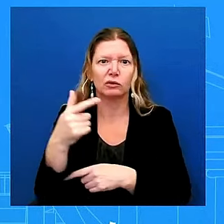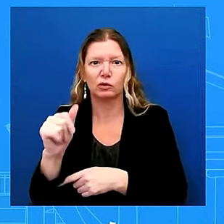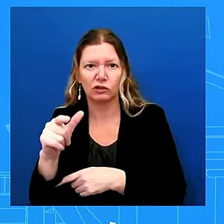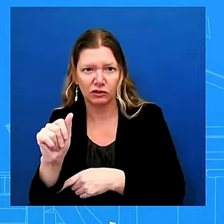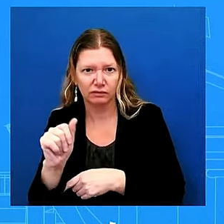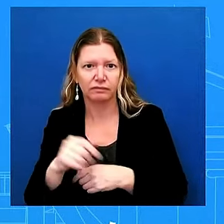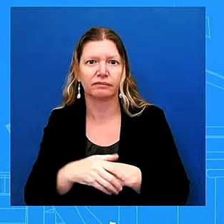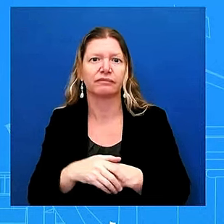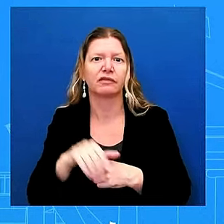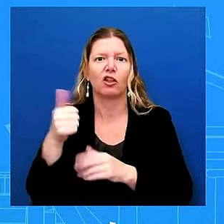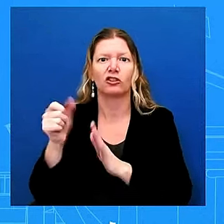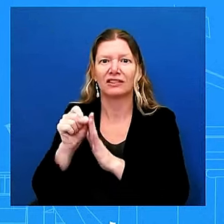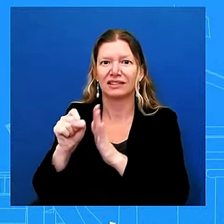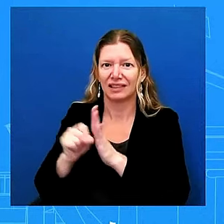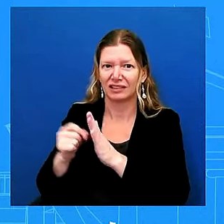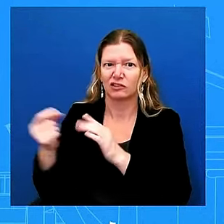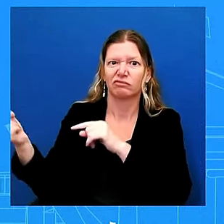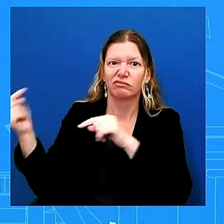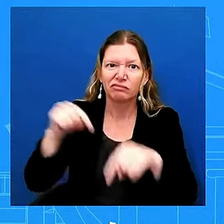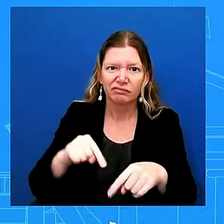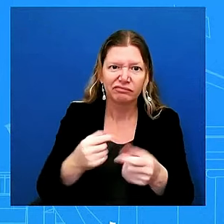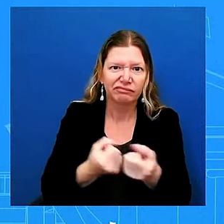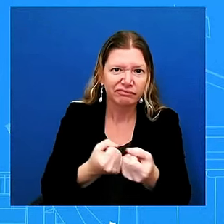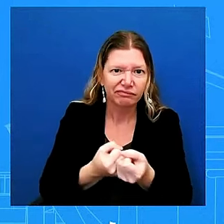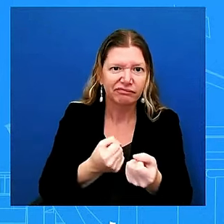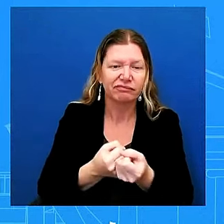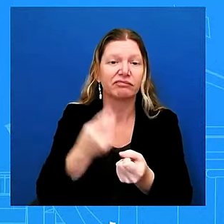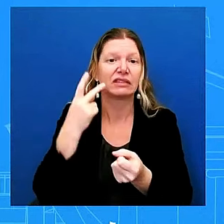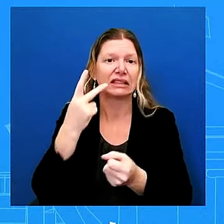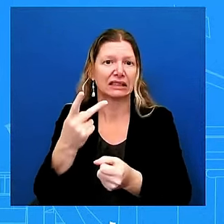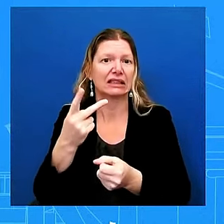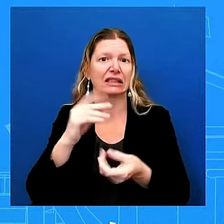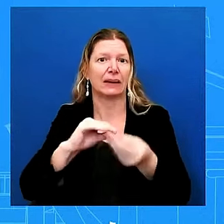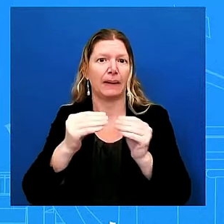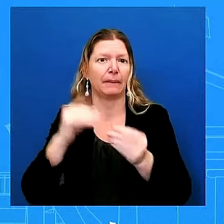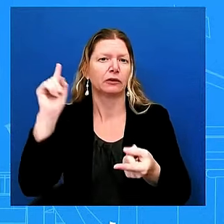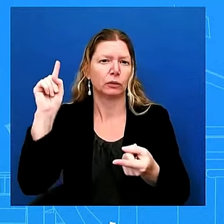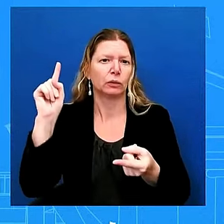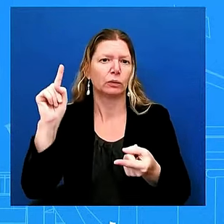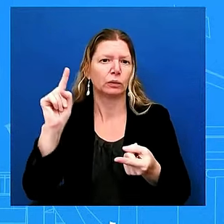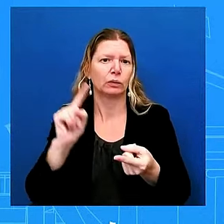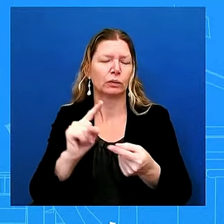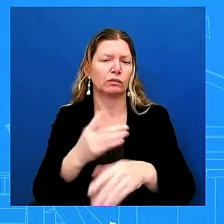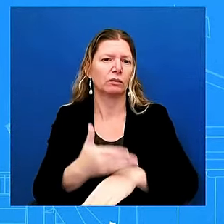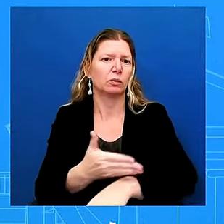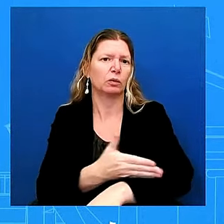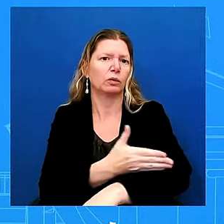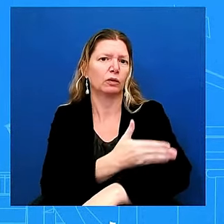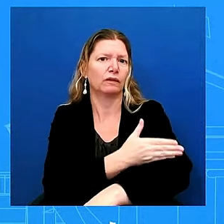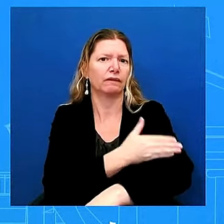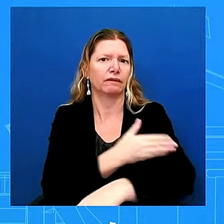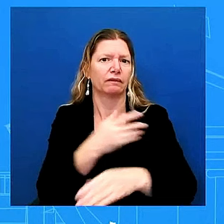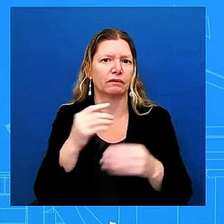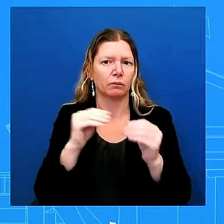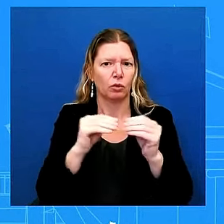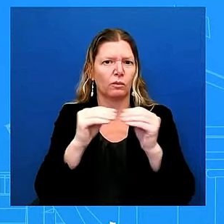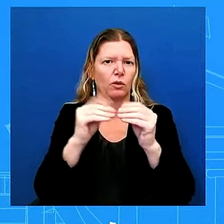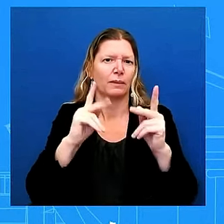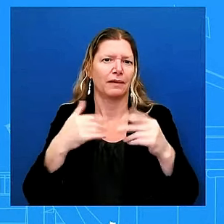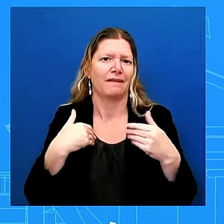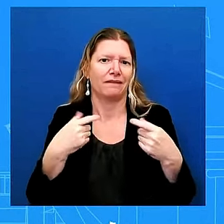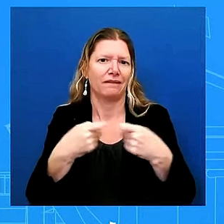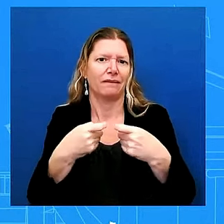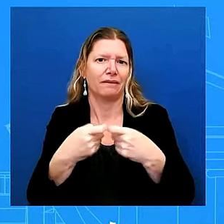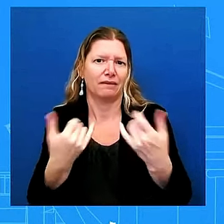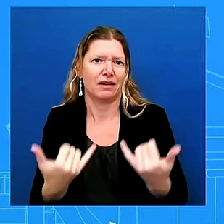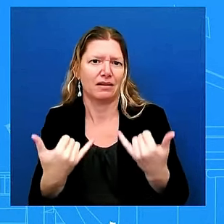are able to gain access to communities and the debris is cleared once we get power restored we can then get a lot of other things